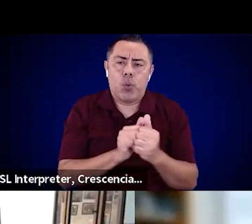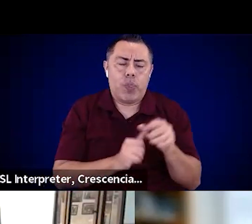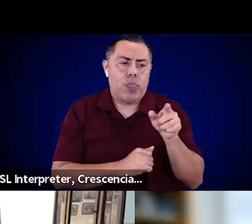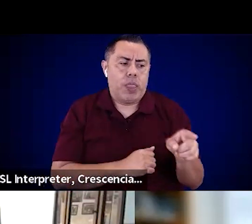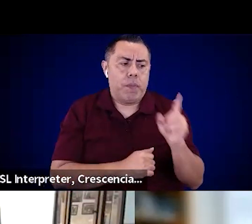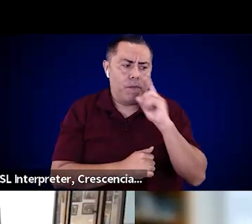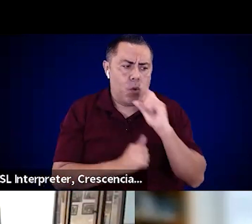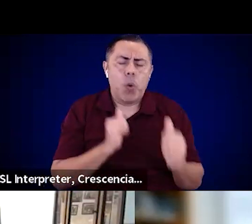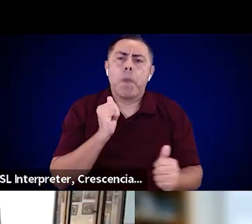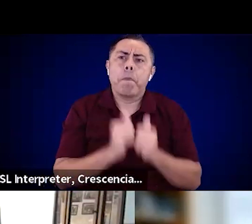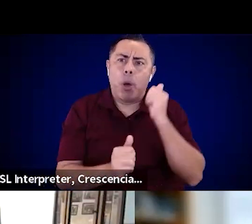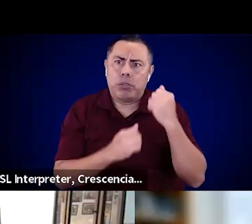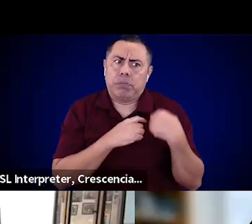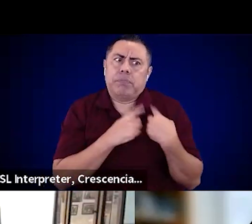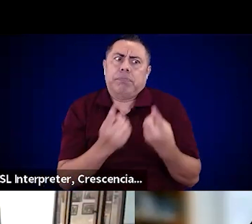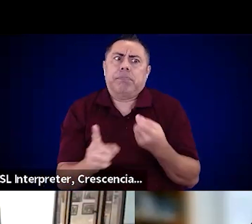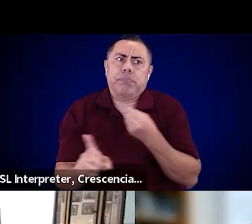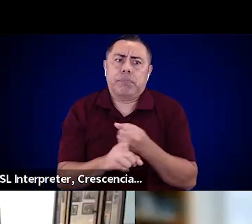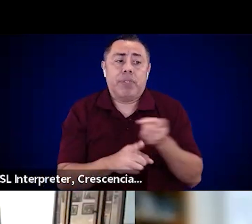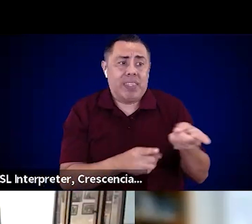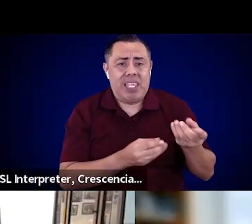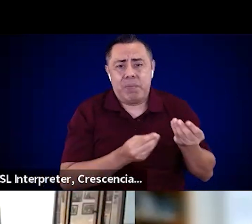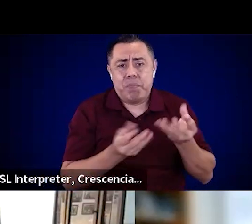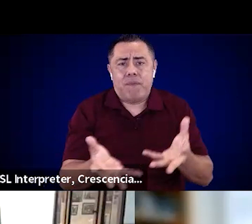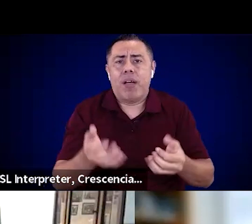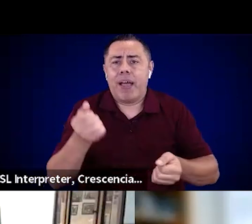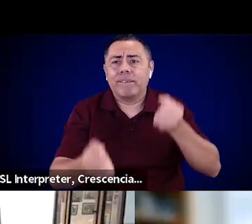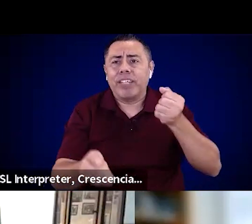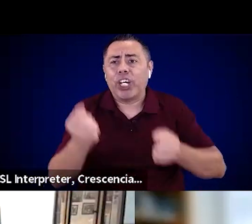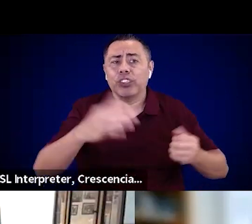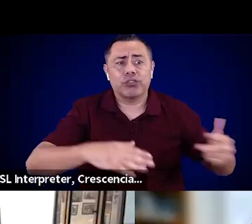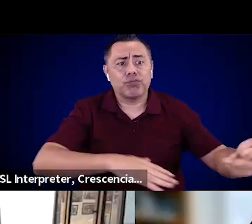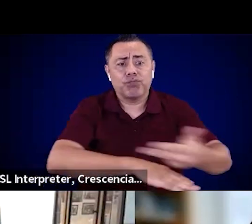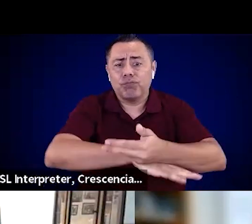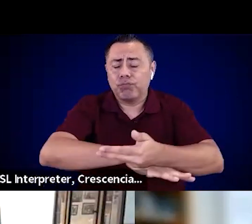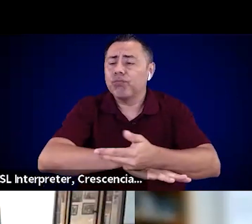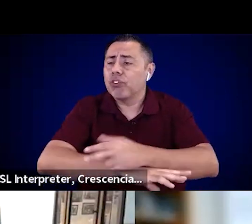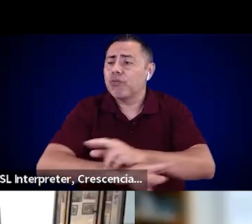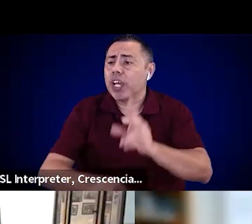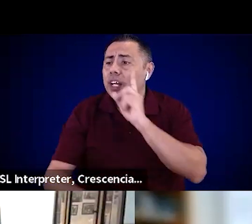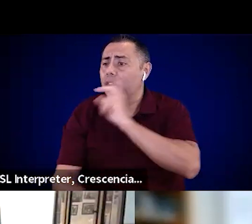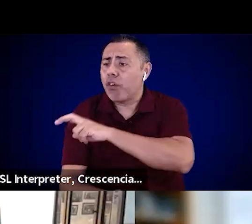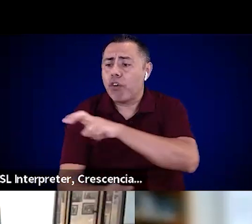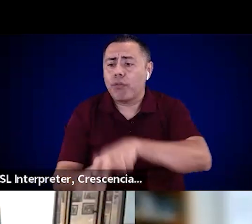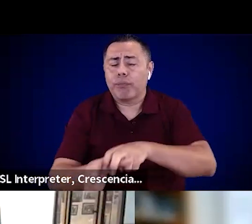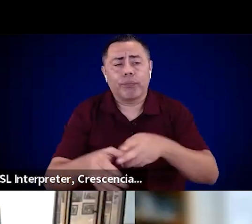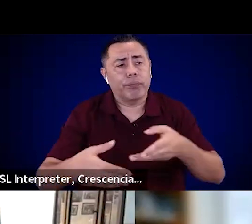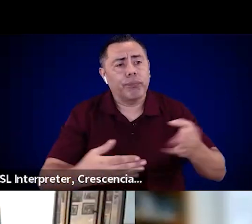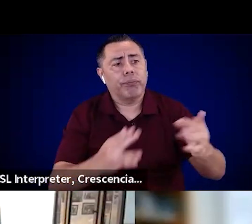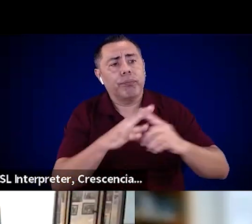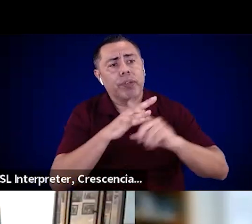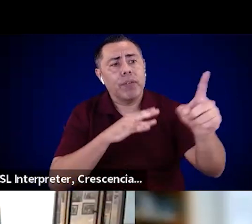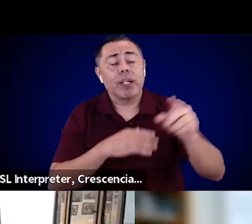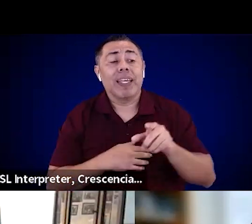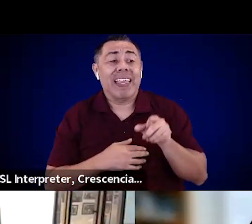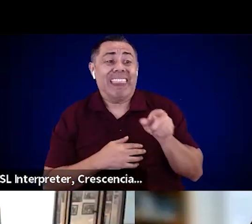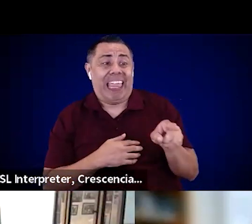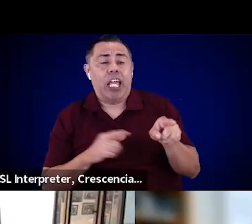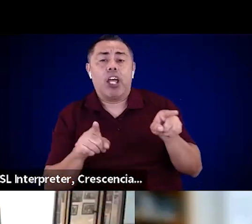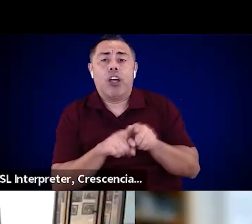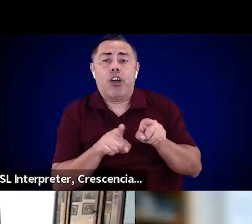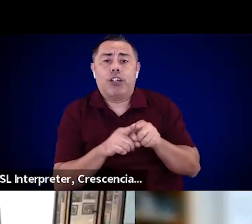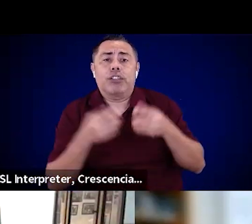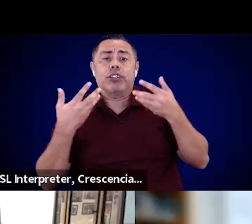to evacuate individuals. They already had a list in place. We also worked with our public health partners to get a list of individuals that were